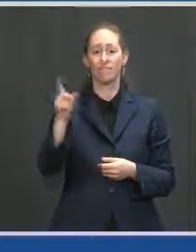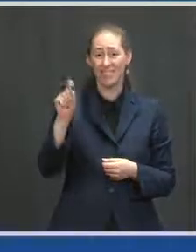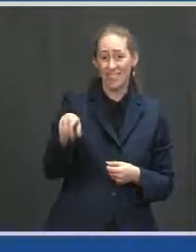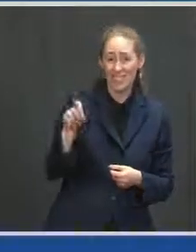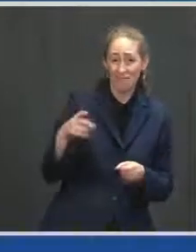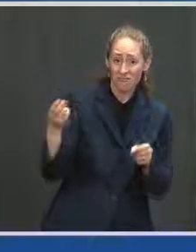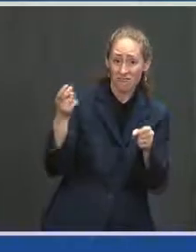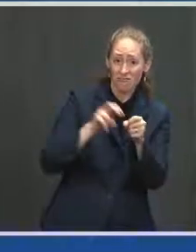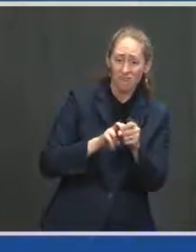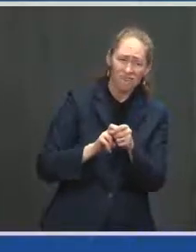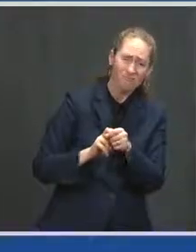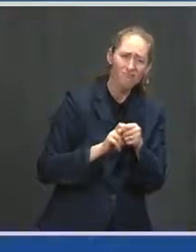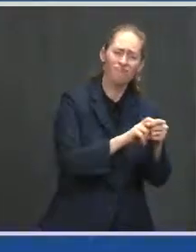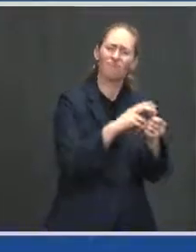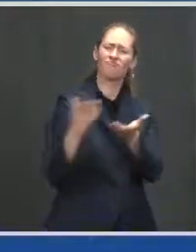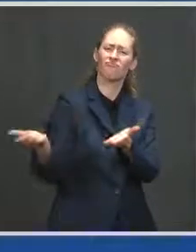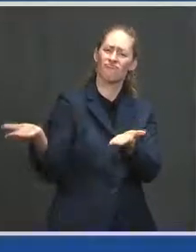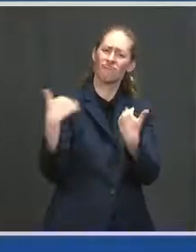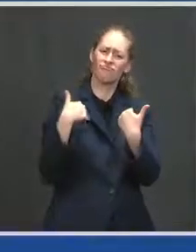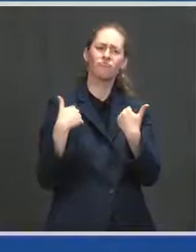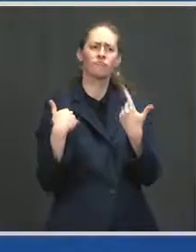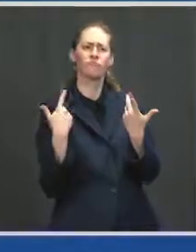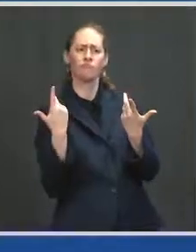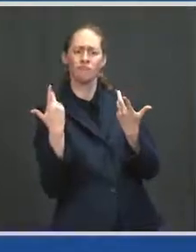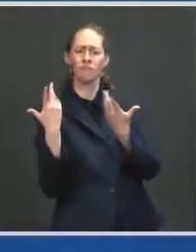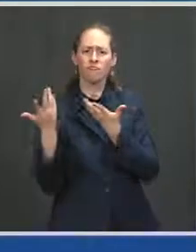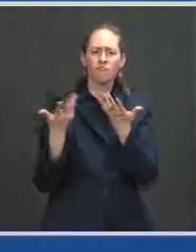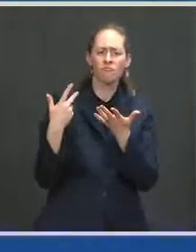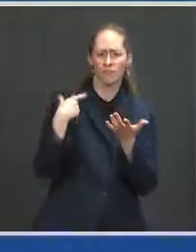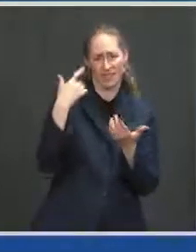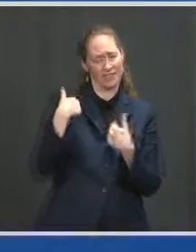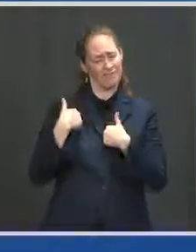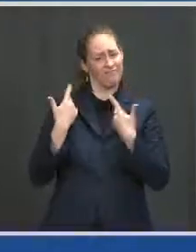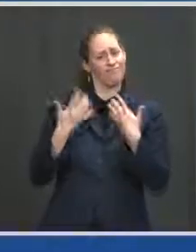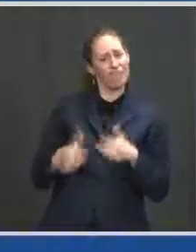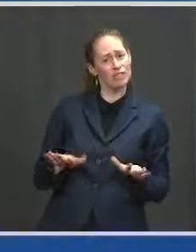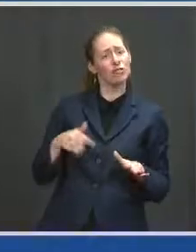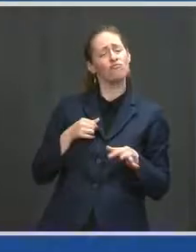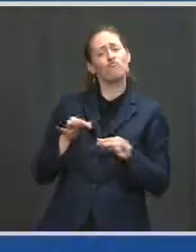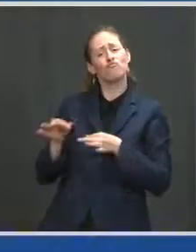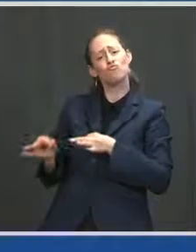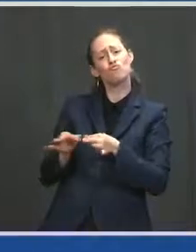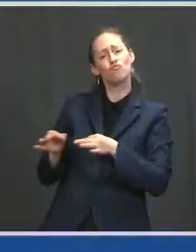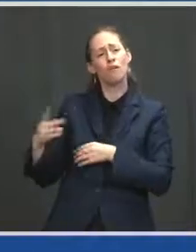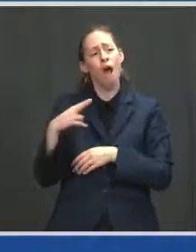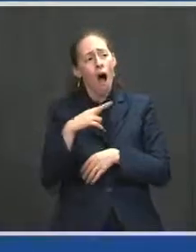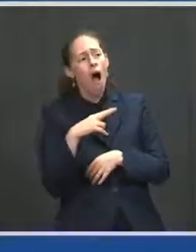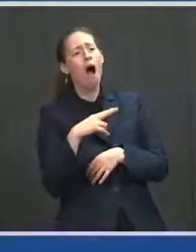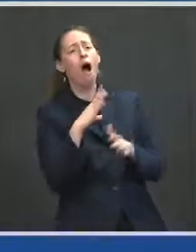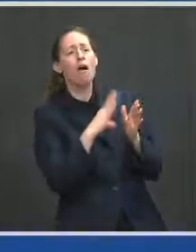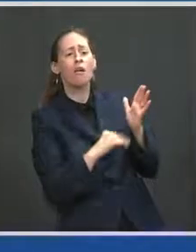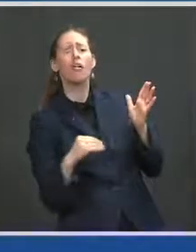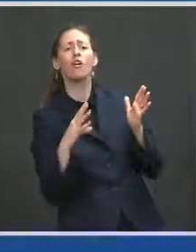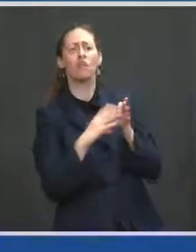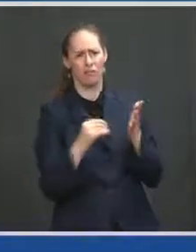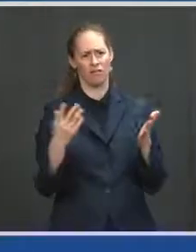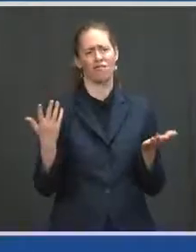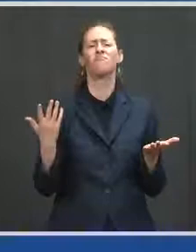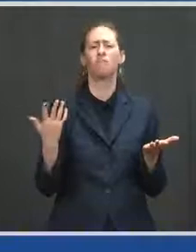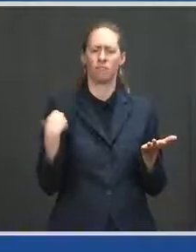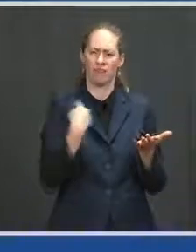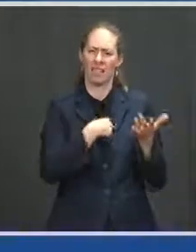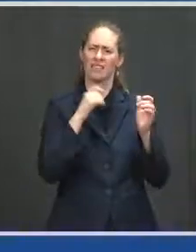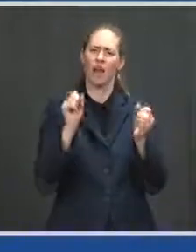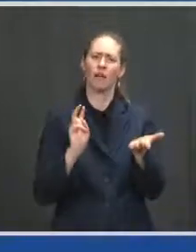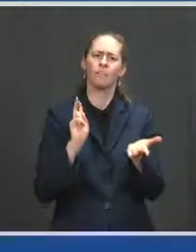Talk to them about why you made the choice for yourself. So many Americans have already stepped up to help get their